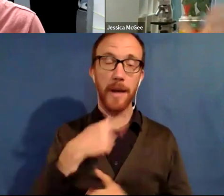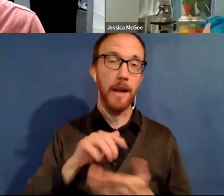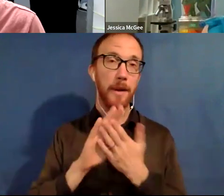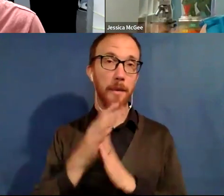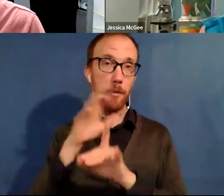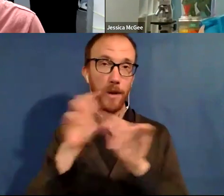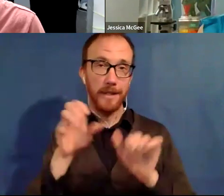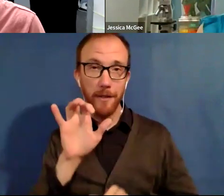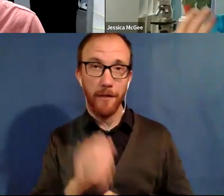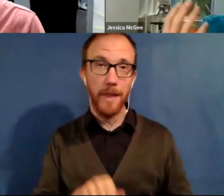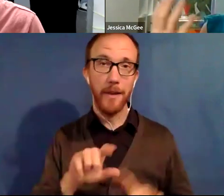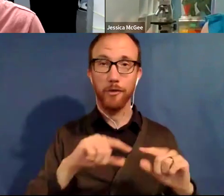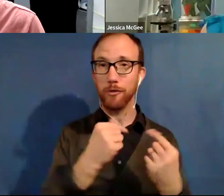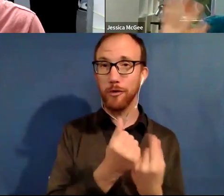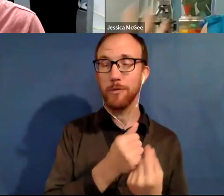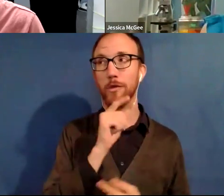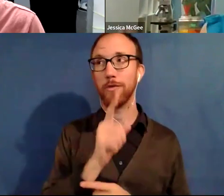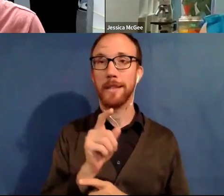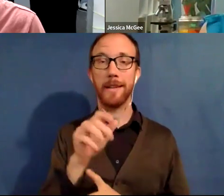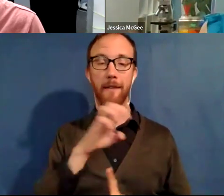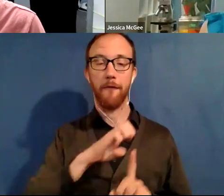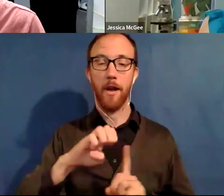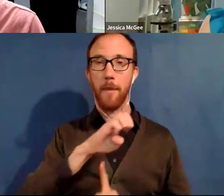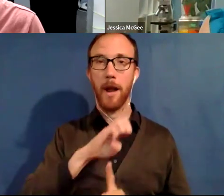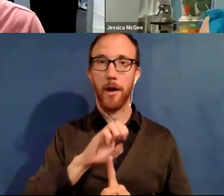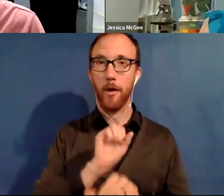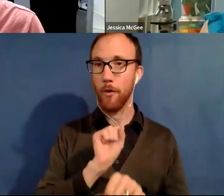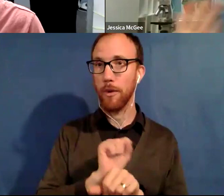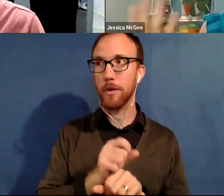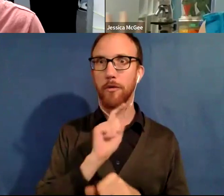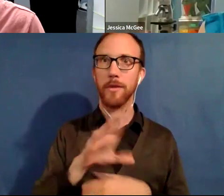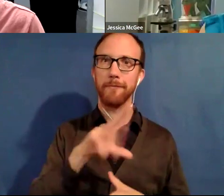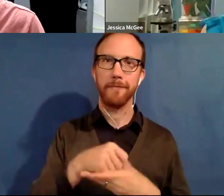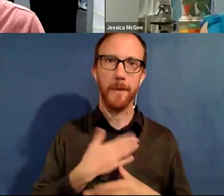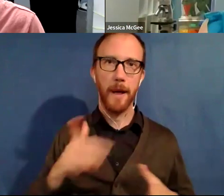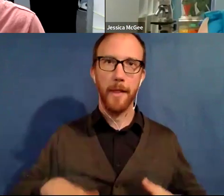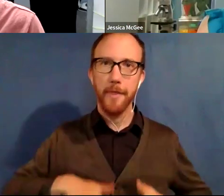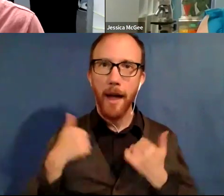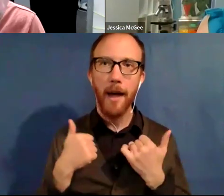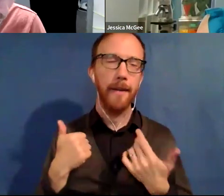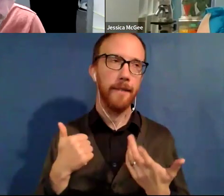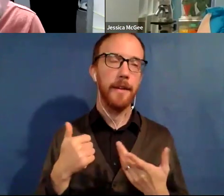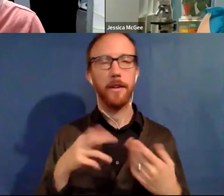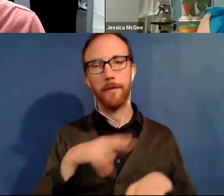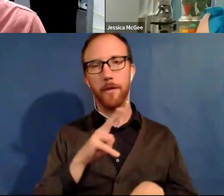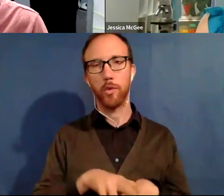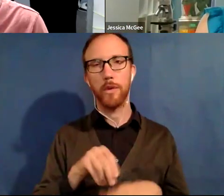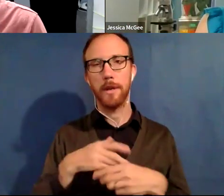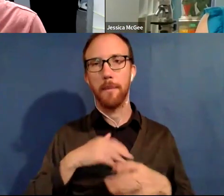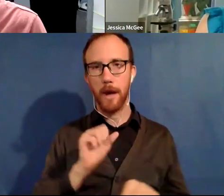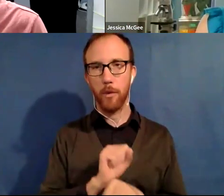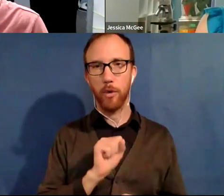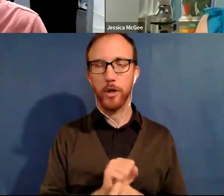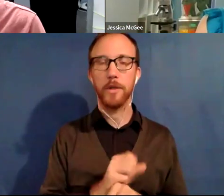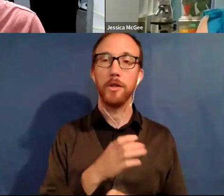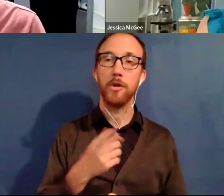environmental work was really, um, playing into my life and of course in my work. So I did,